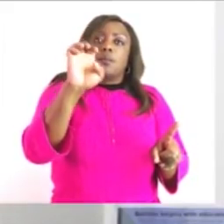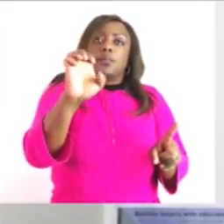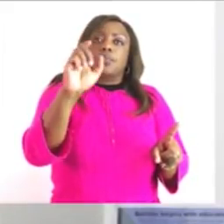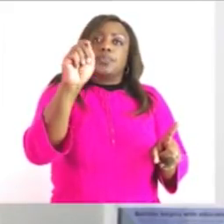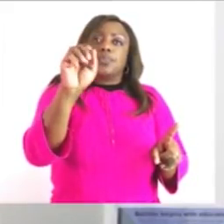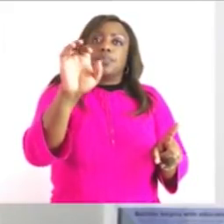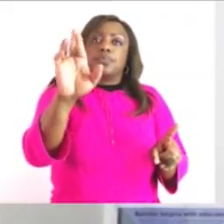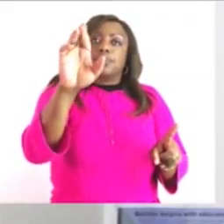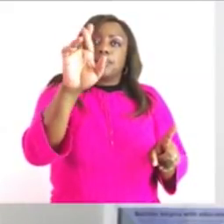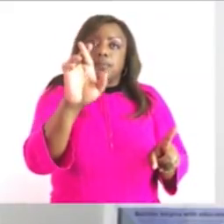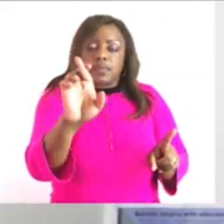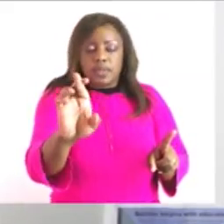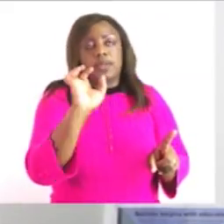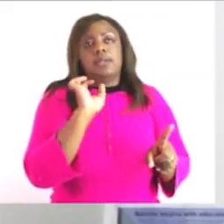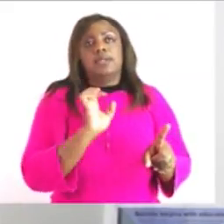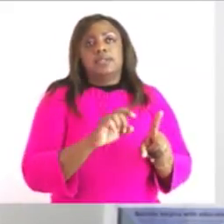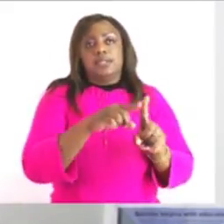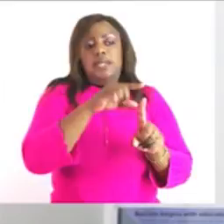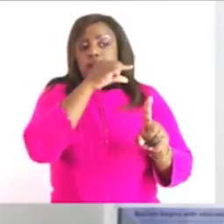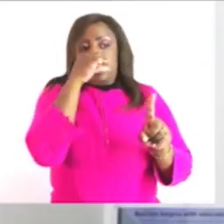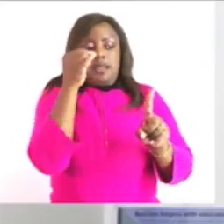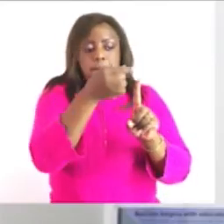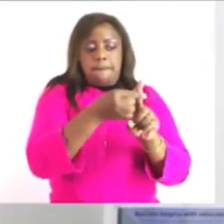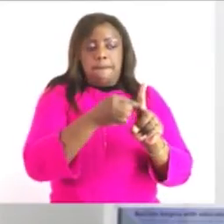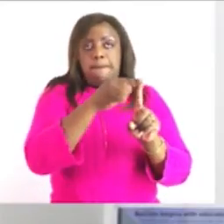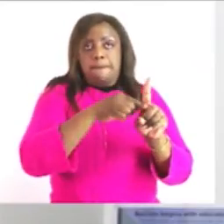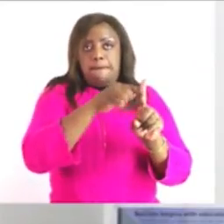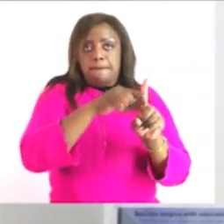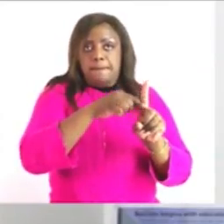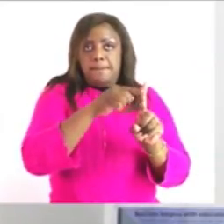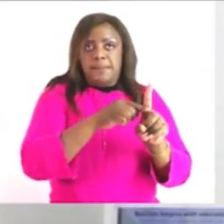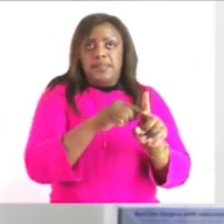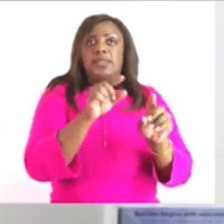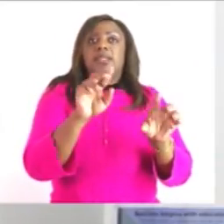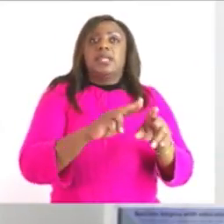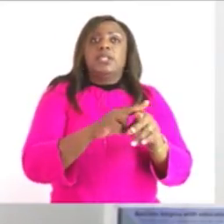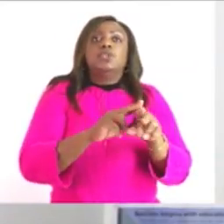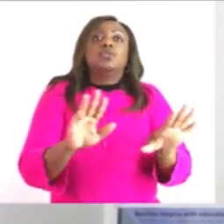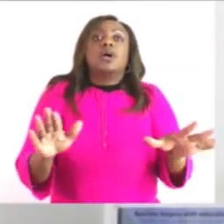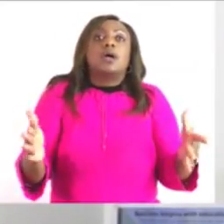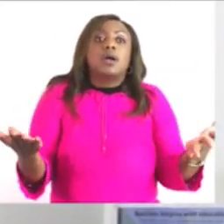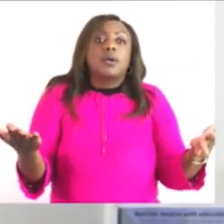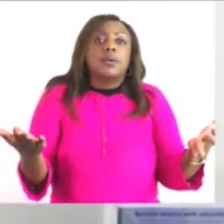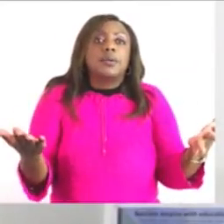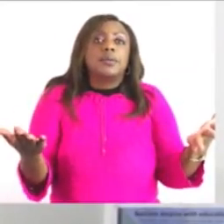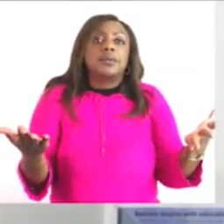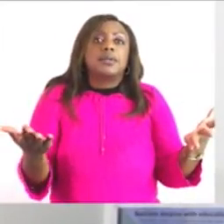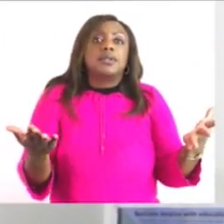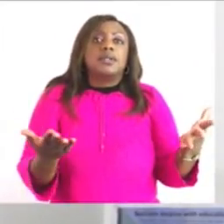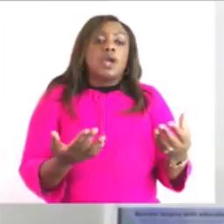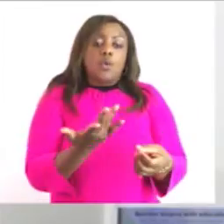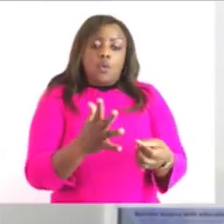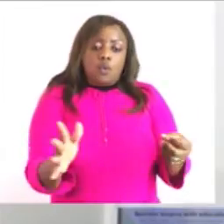have to move up there and this goes until it can measure until 100 degrees